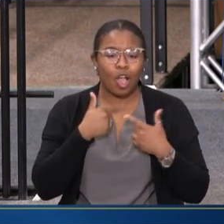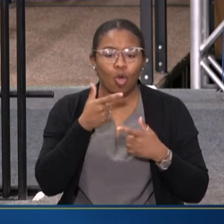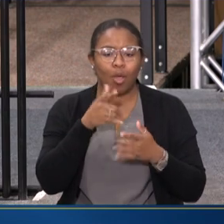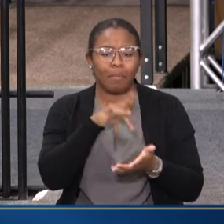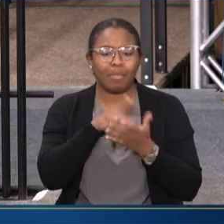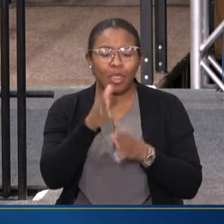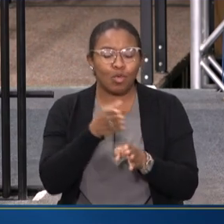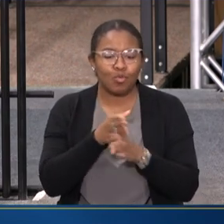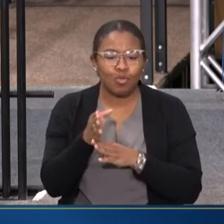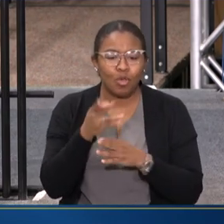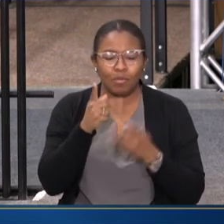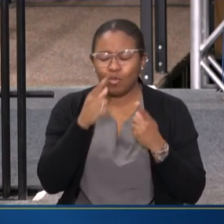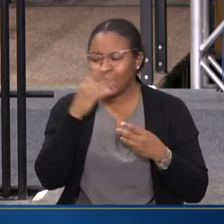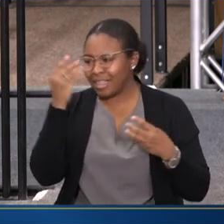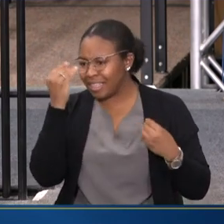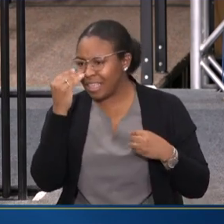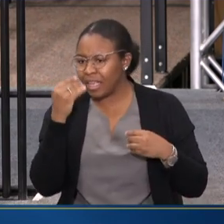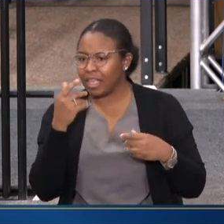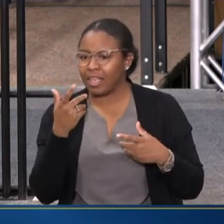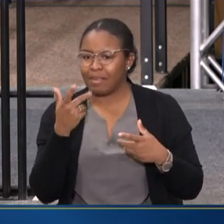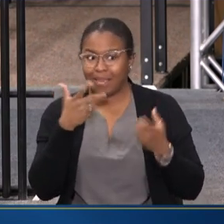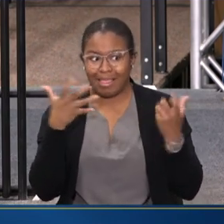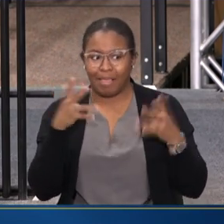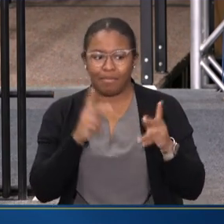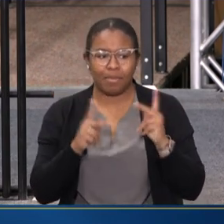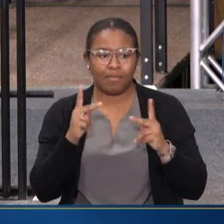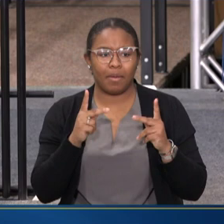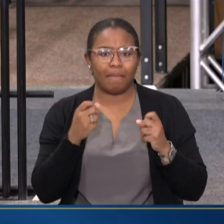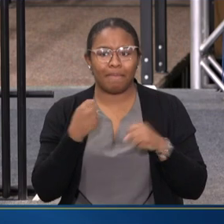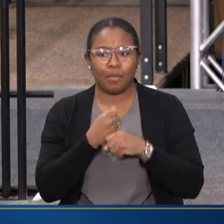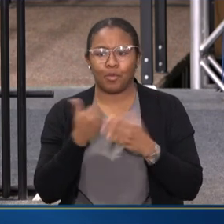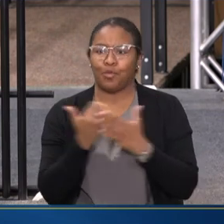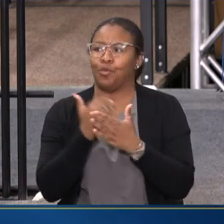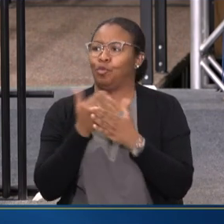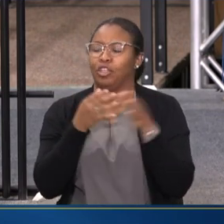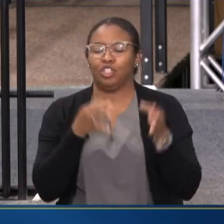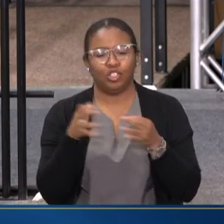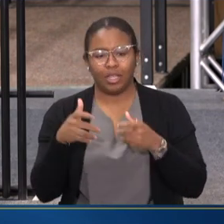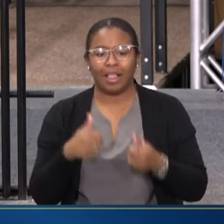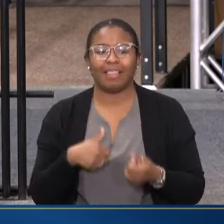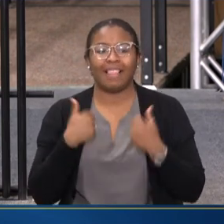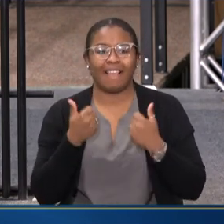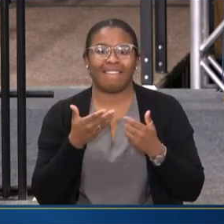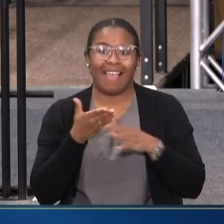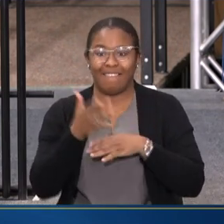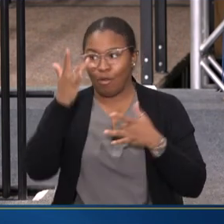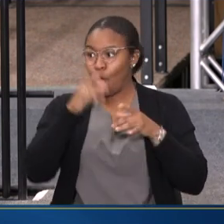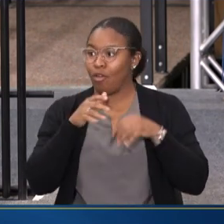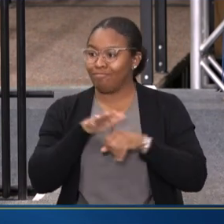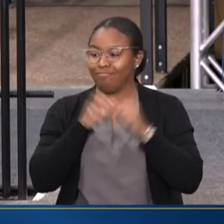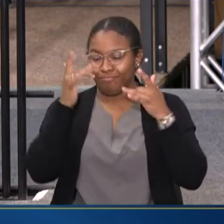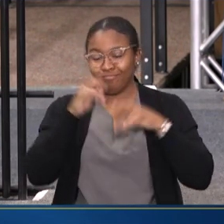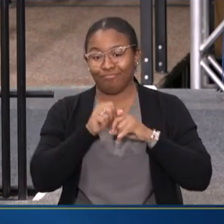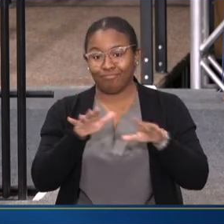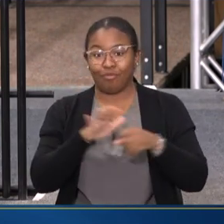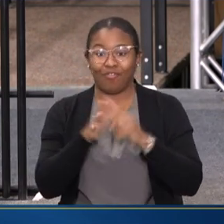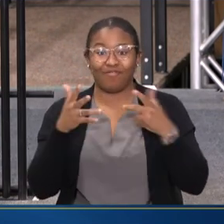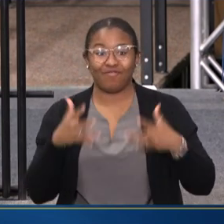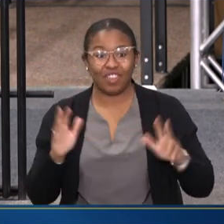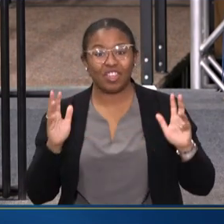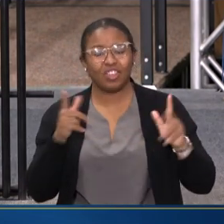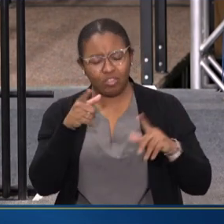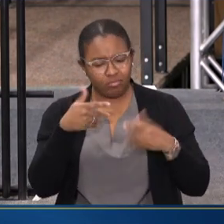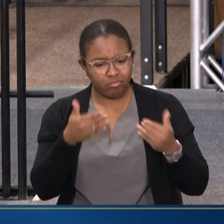ABOUT HOW TO, YOU KNOW, A LOT OF PEOPLE ARE MAKING NEW DECISIONS IN THEIR LIVES AFTER THE PANDEMIC, ENCOURAGING PEOPLE